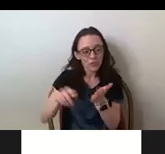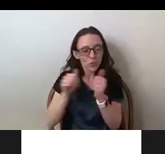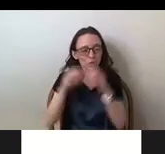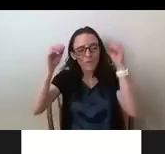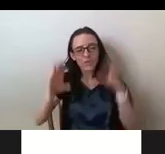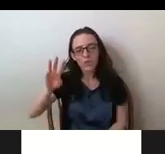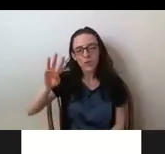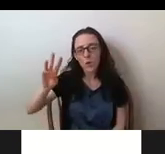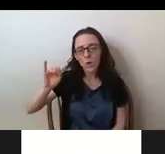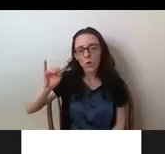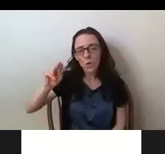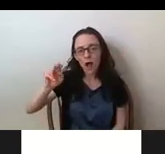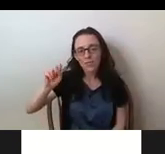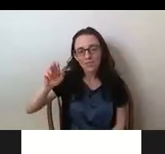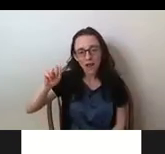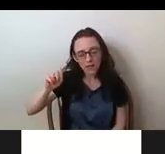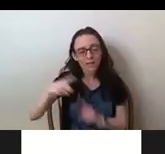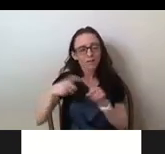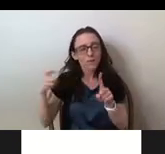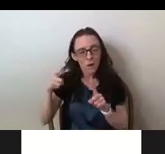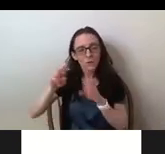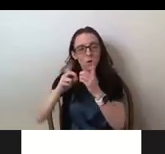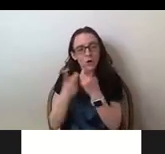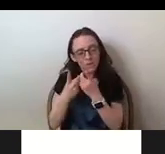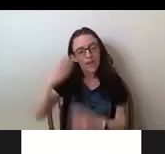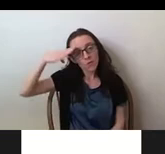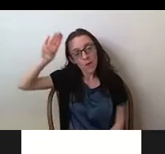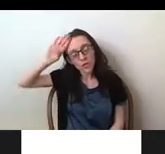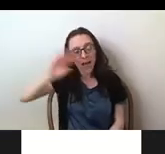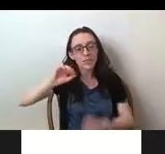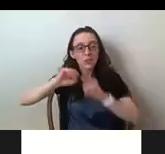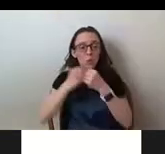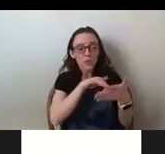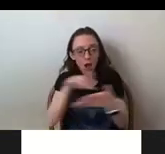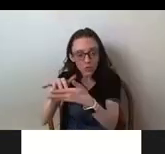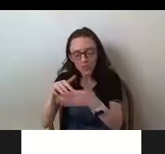from the Department of Anthropology and Sociology for the past couple of years. I'm really excited to be here.